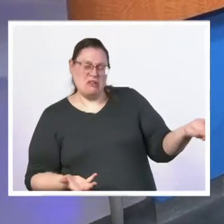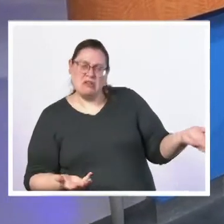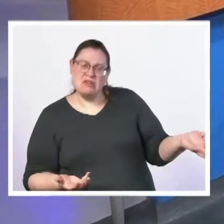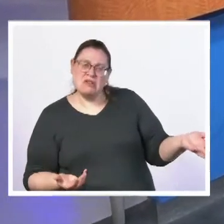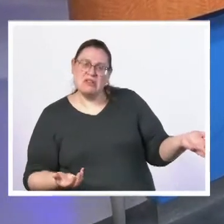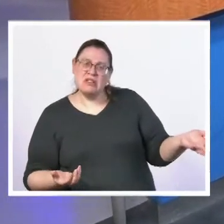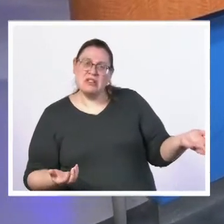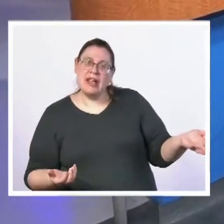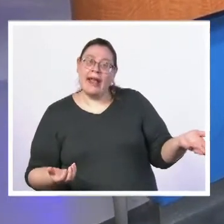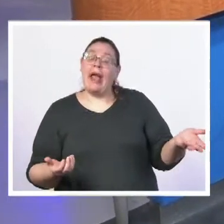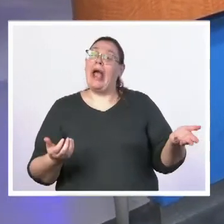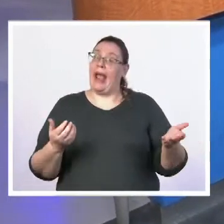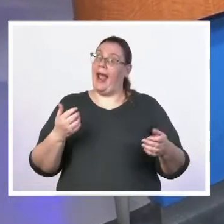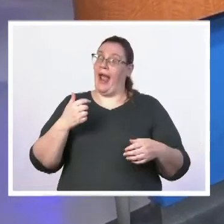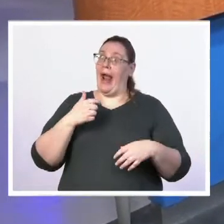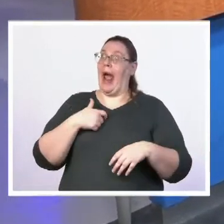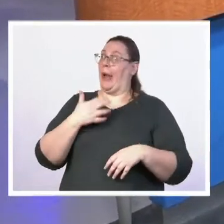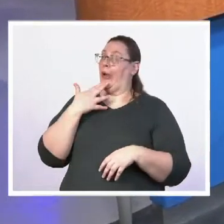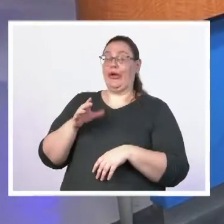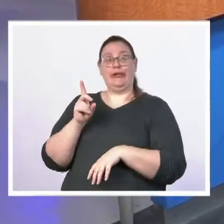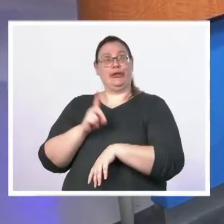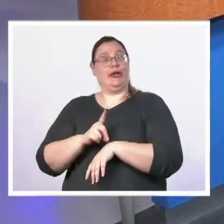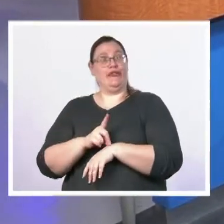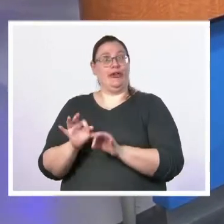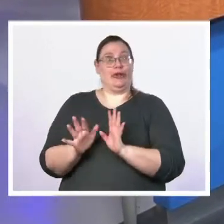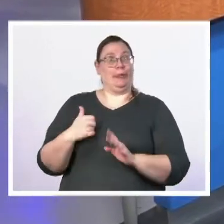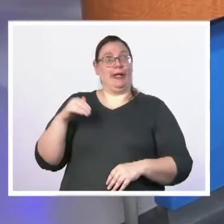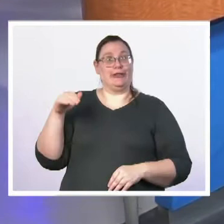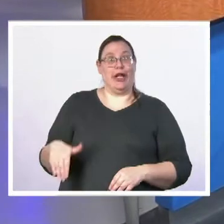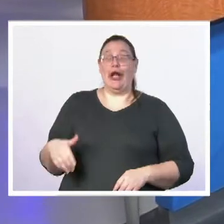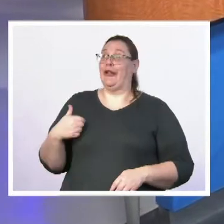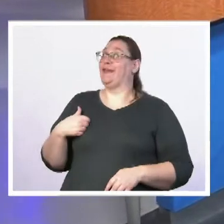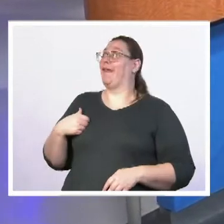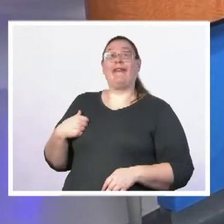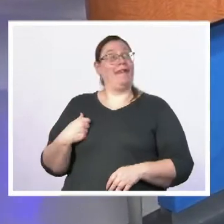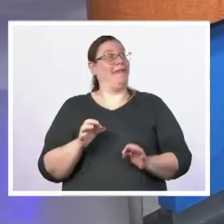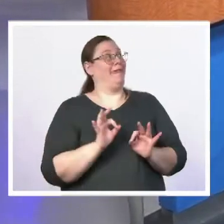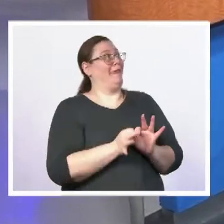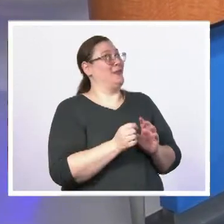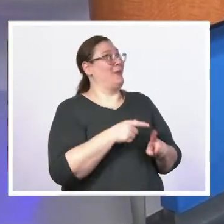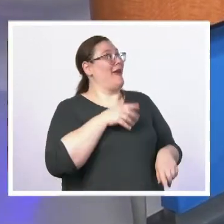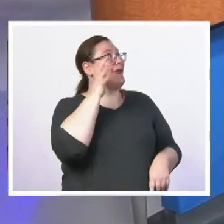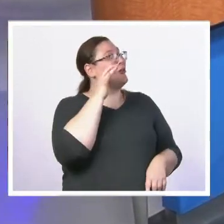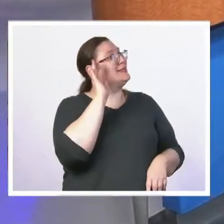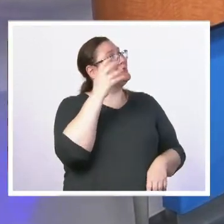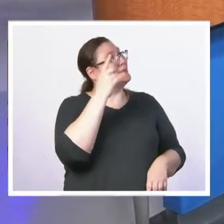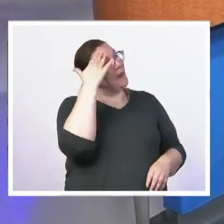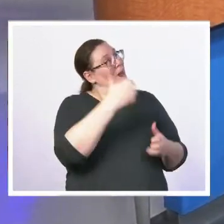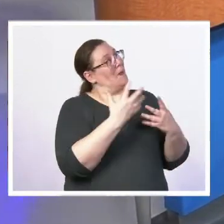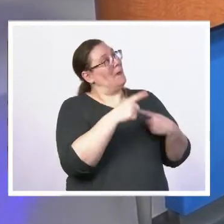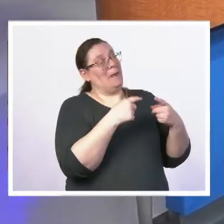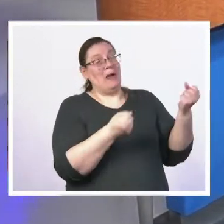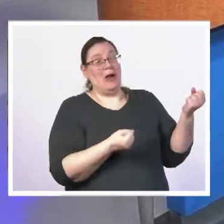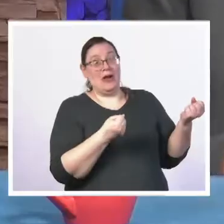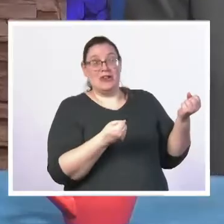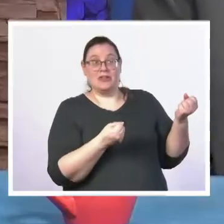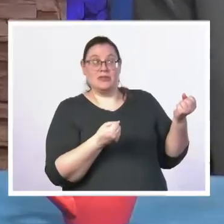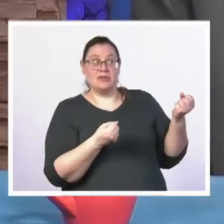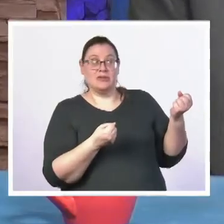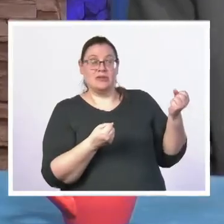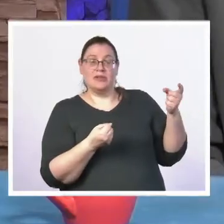know a lot about cars and like a dutiful interpreter and child i interpreted that to my father